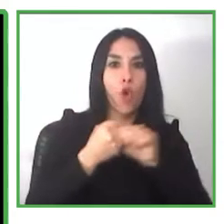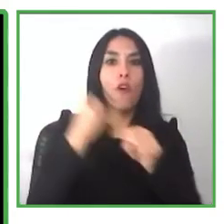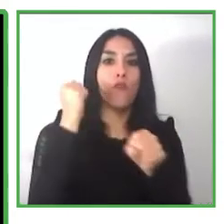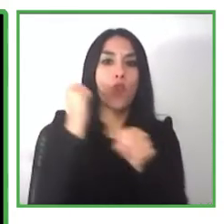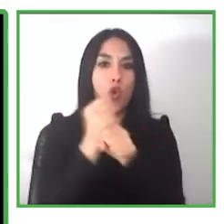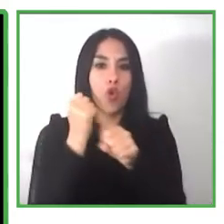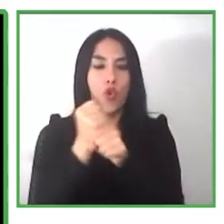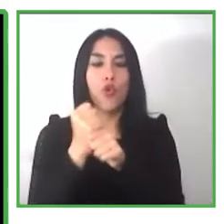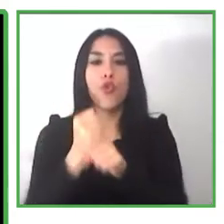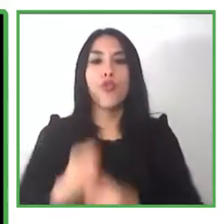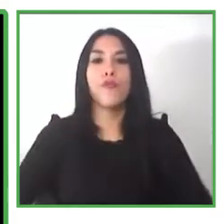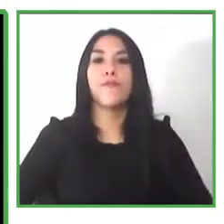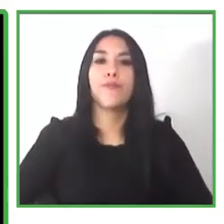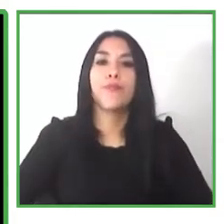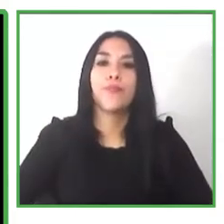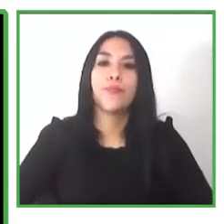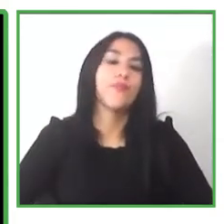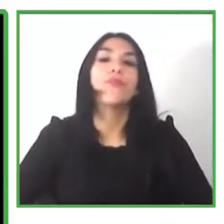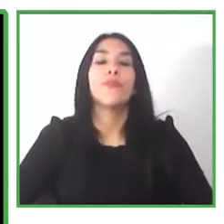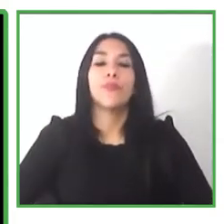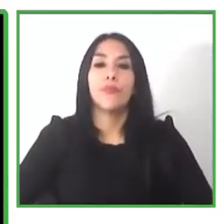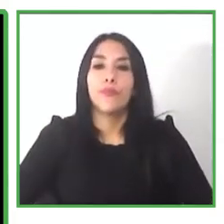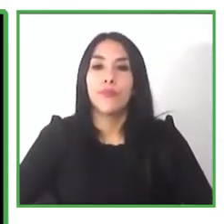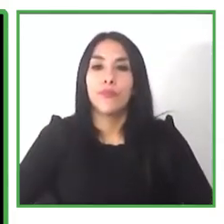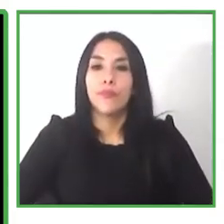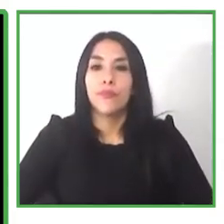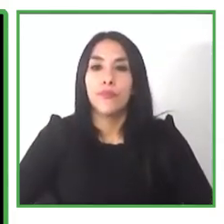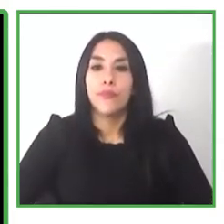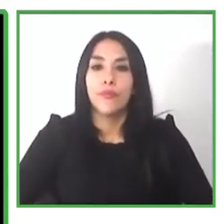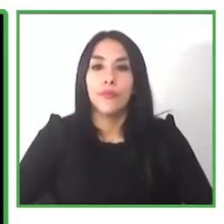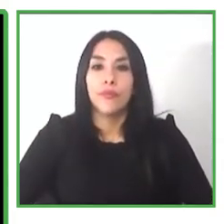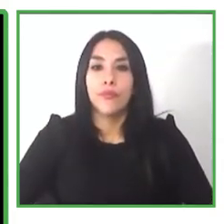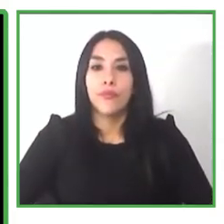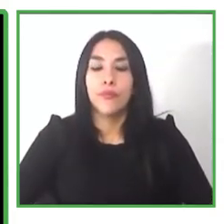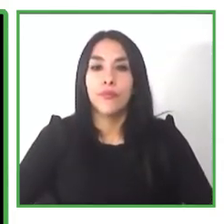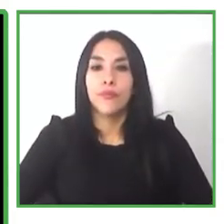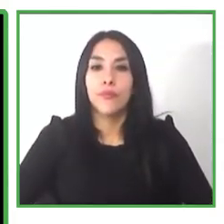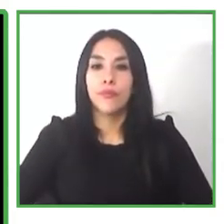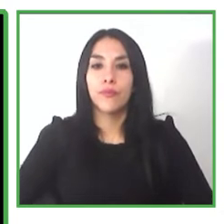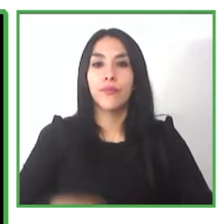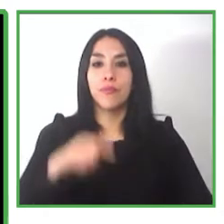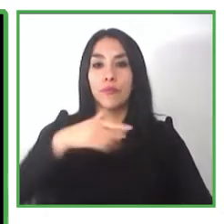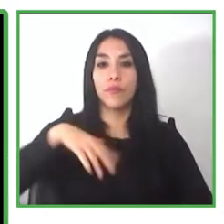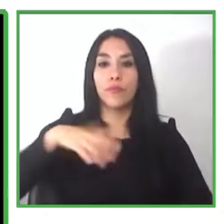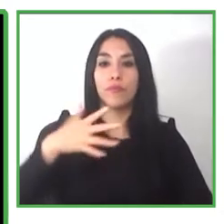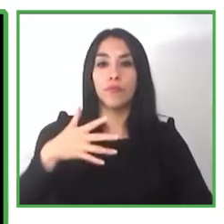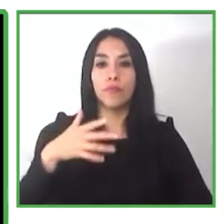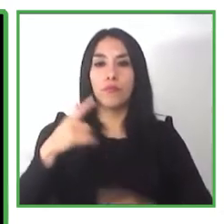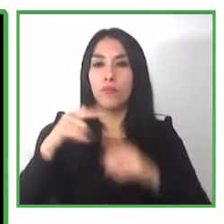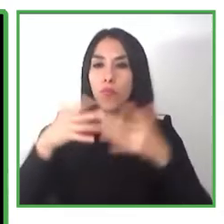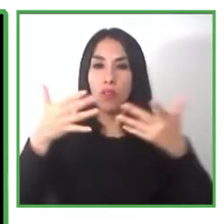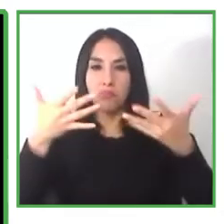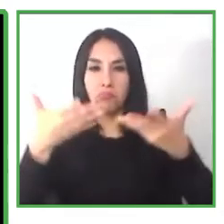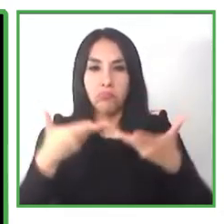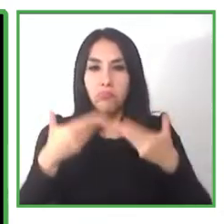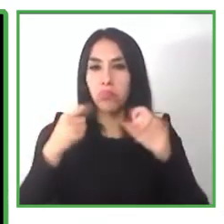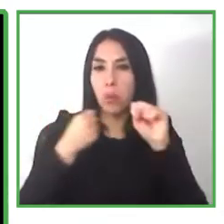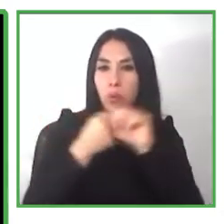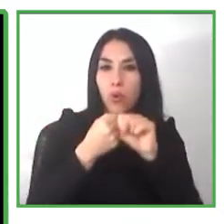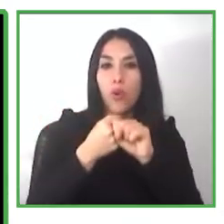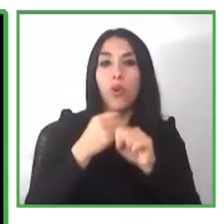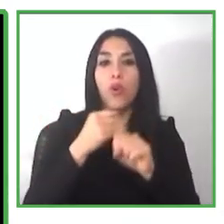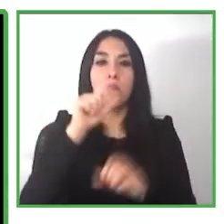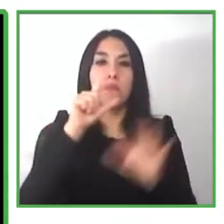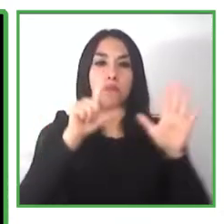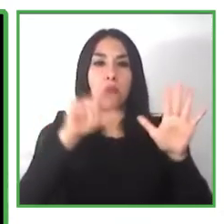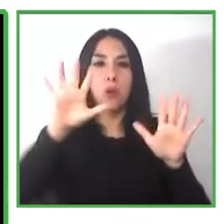our program outcomes we have supported 75 people over the last three years on our program to date 62 people now